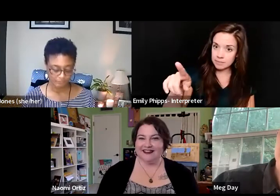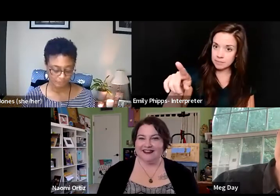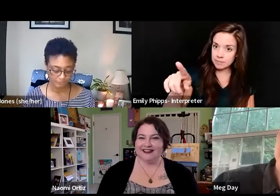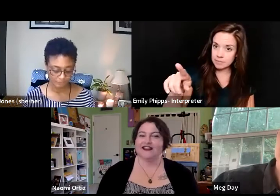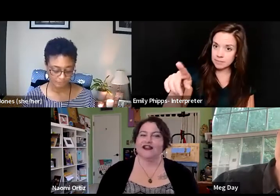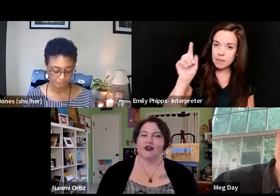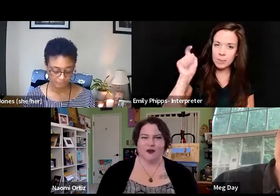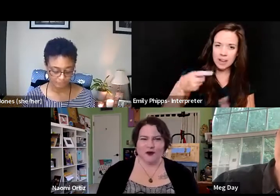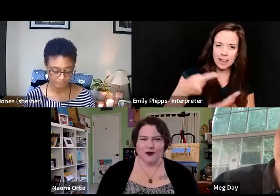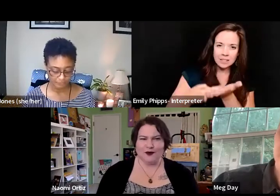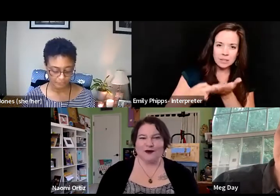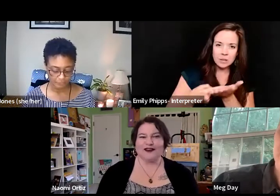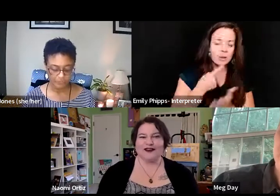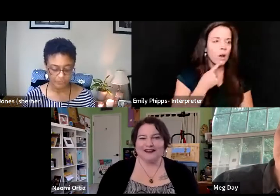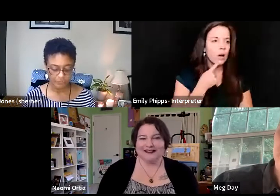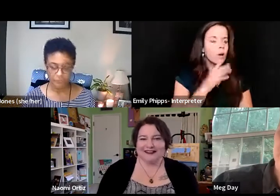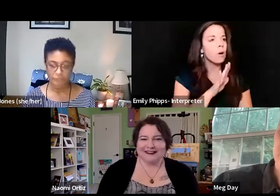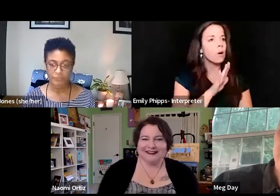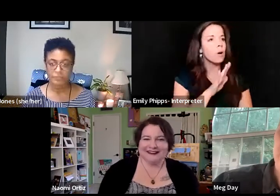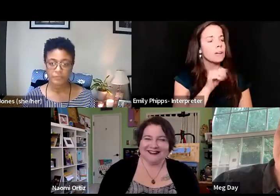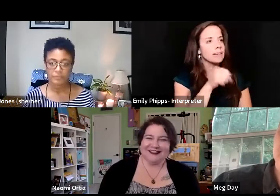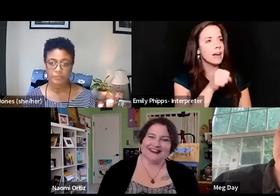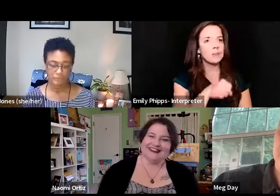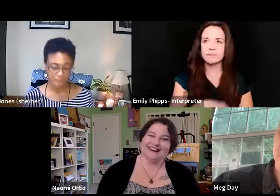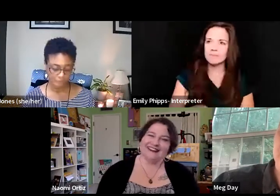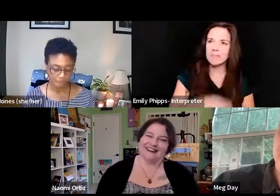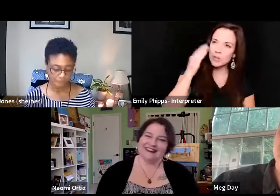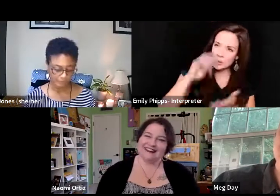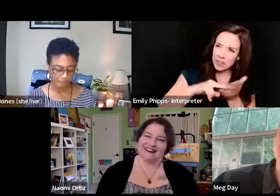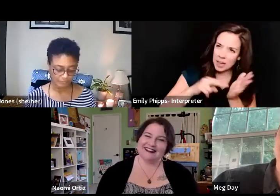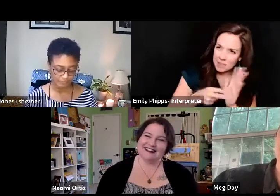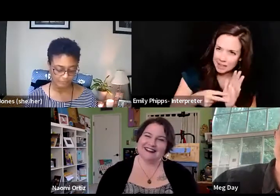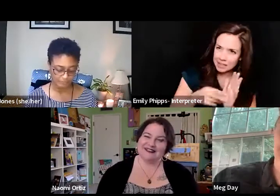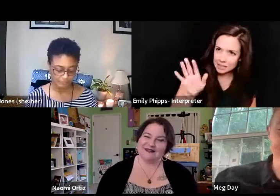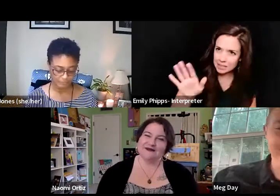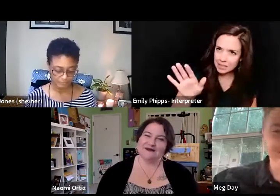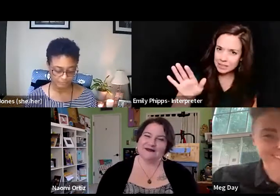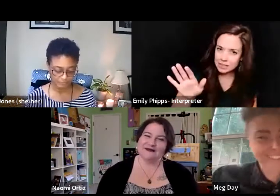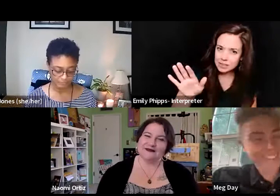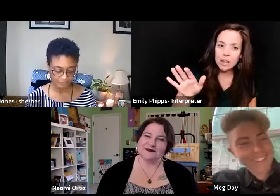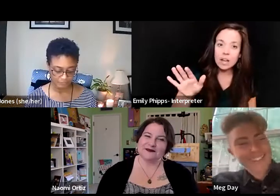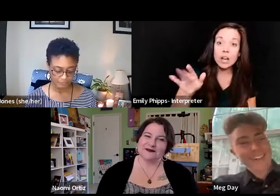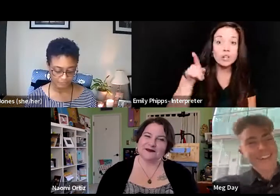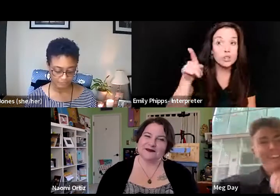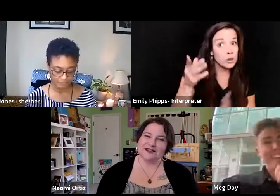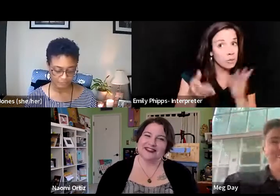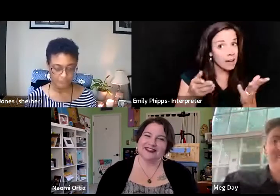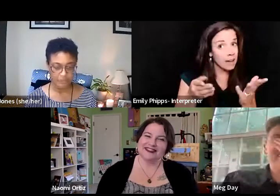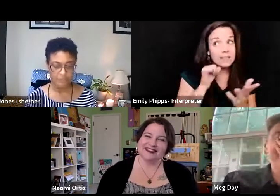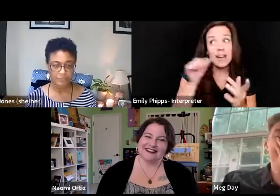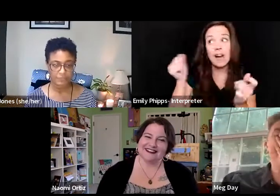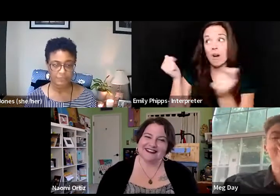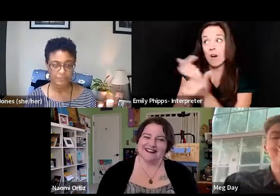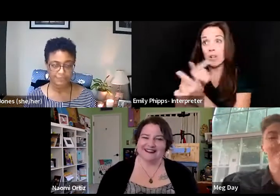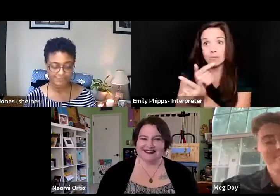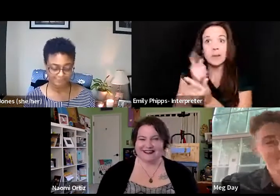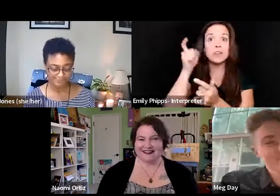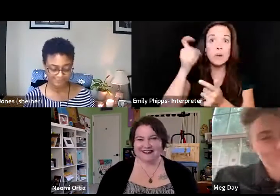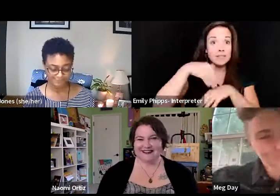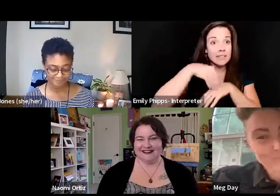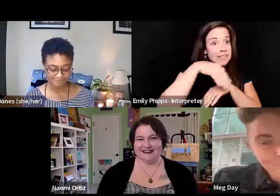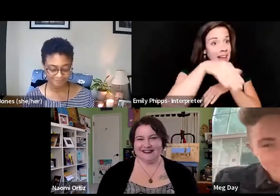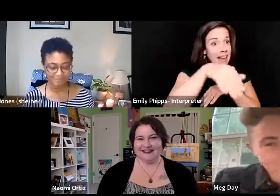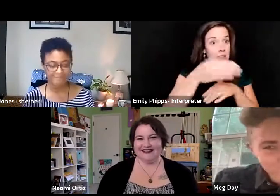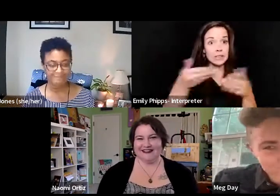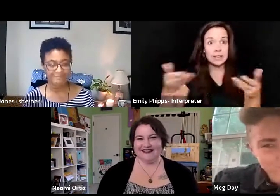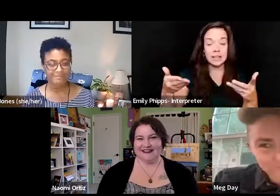that conversation and they're like, oh good. And they're like, yeah. And I was like, okay, do you know what that means? Because, and you might, but not all of them do. So you have to send out this thing that's like,